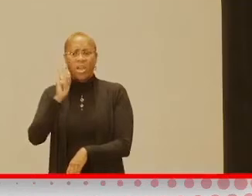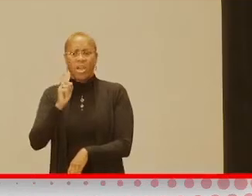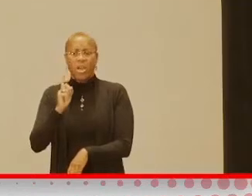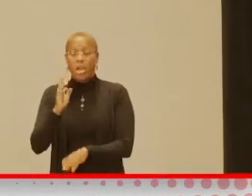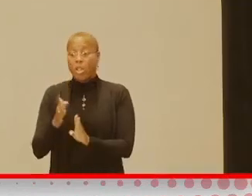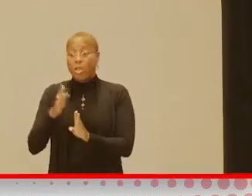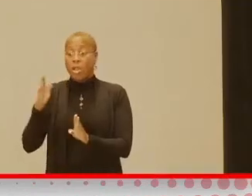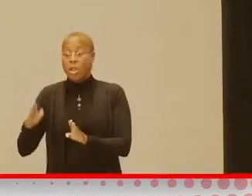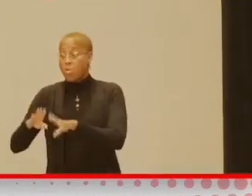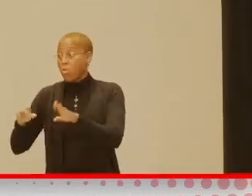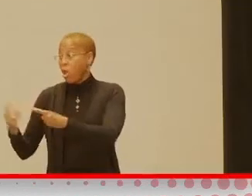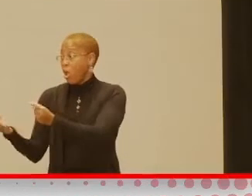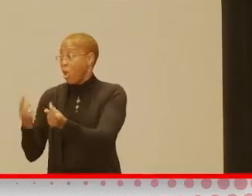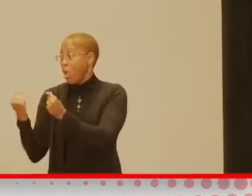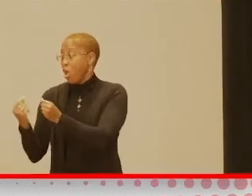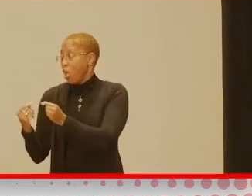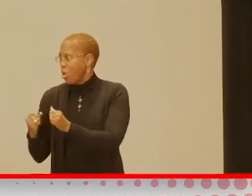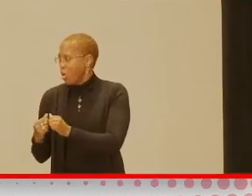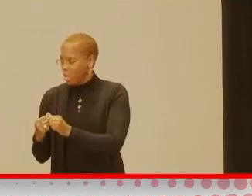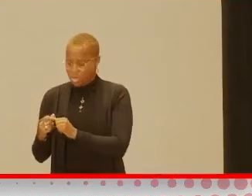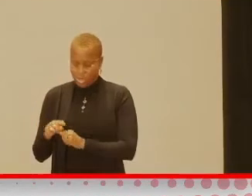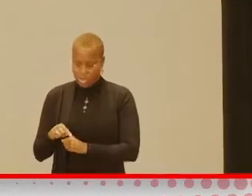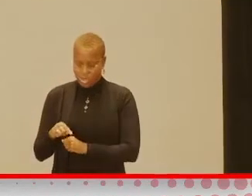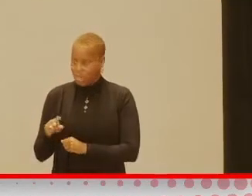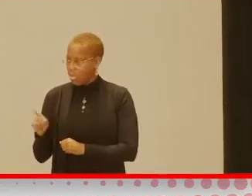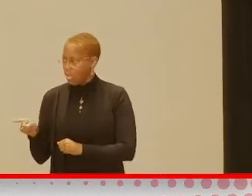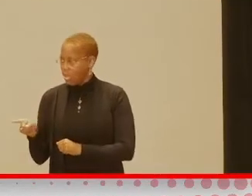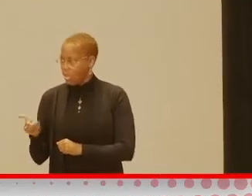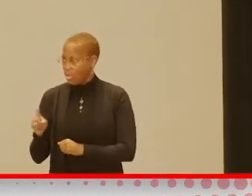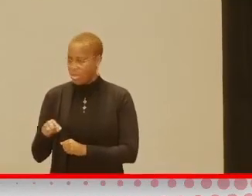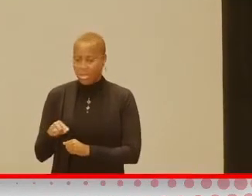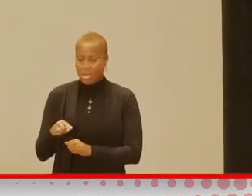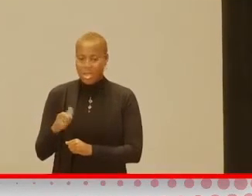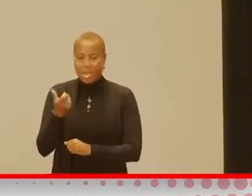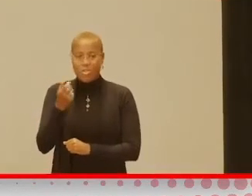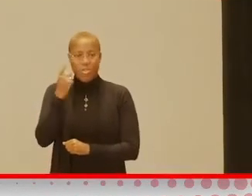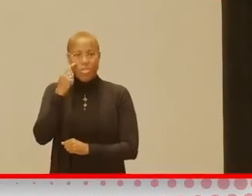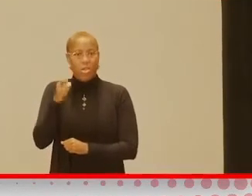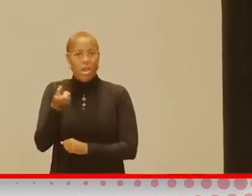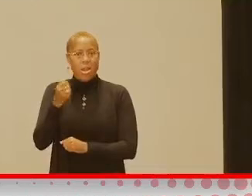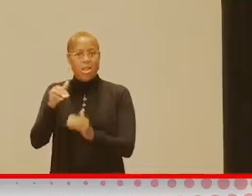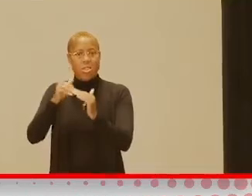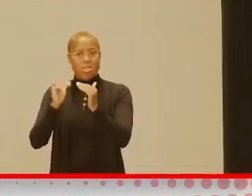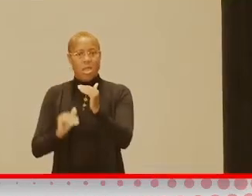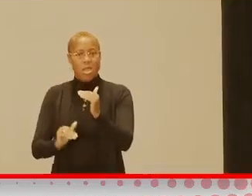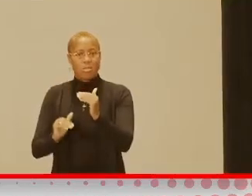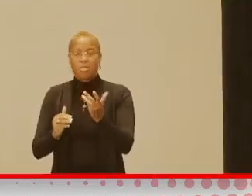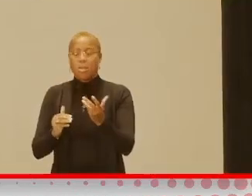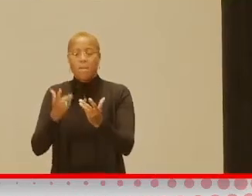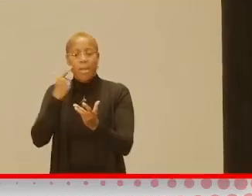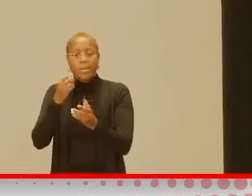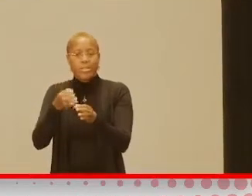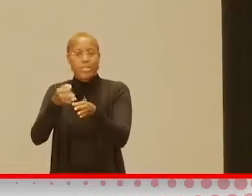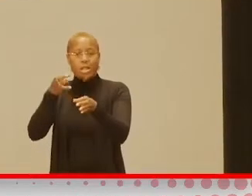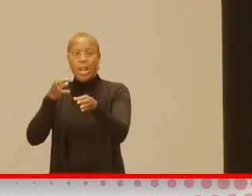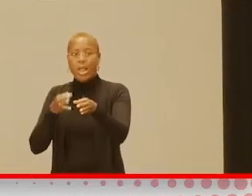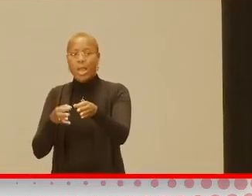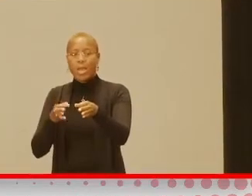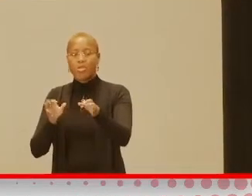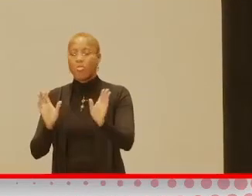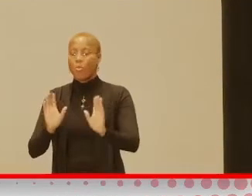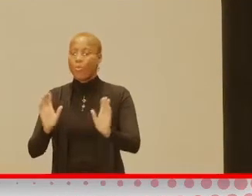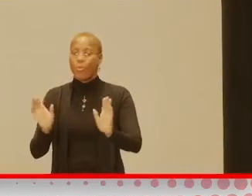neighbor's child is doing something that your child is, you know, any less because they're a little bit delayed with those things.